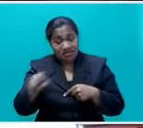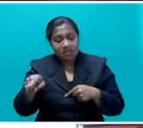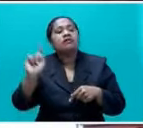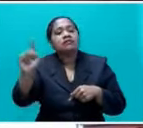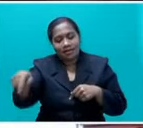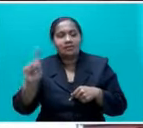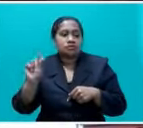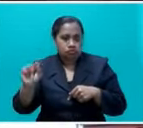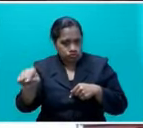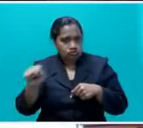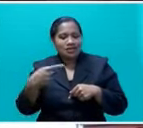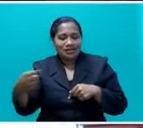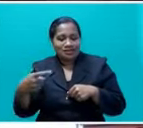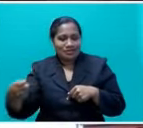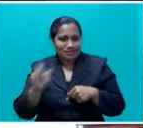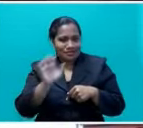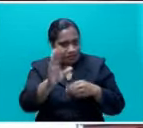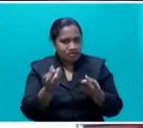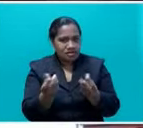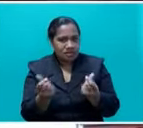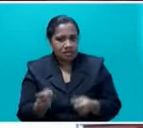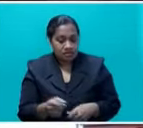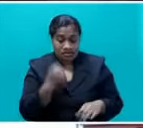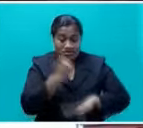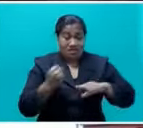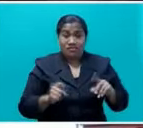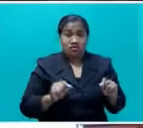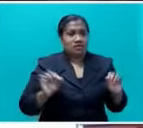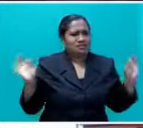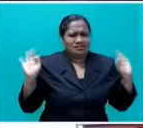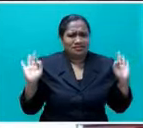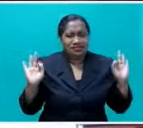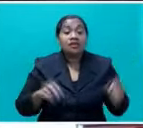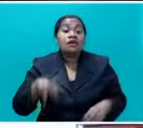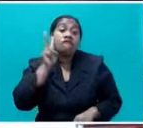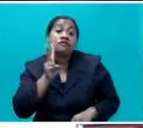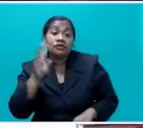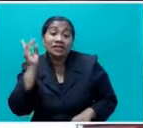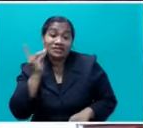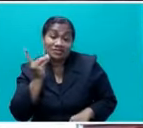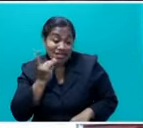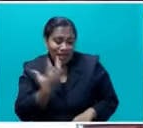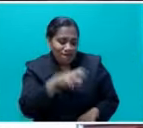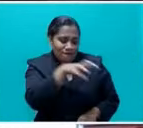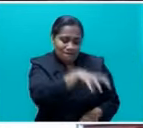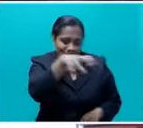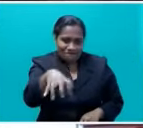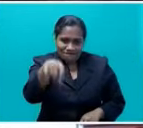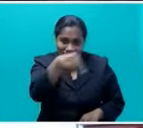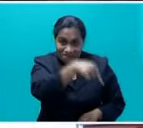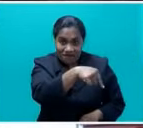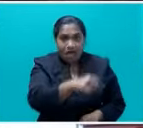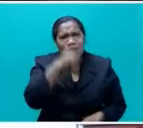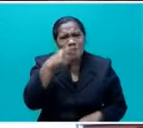what they do. So that has got nothing to do with government. It's got nothing to do with Vodafone and Digicel. But there were these people who did not want to use the QR